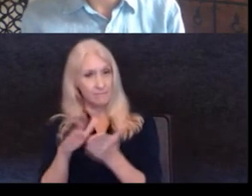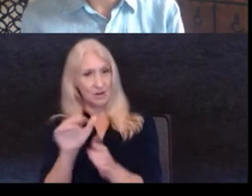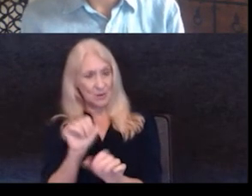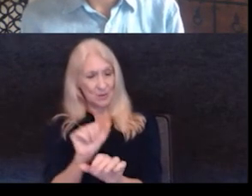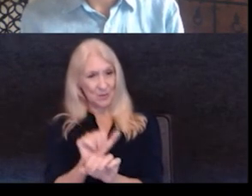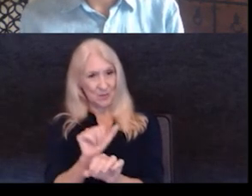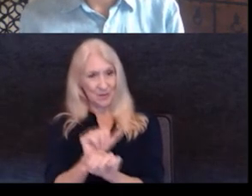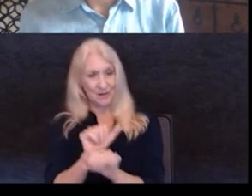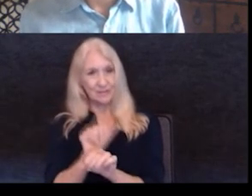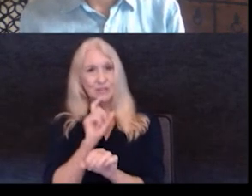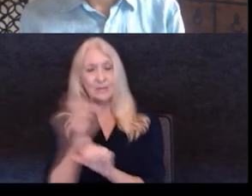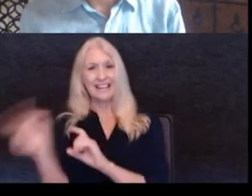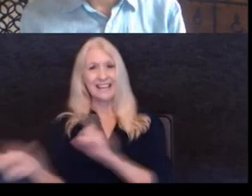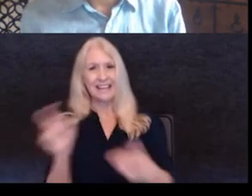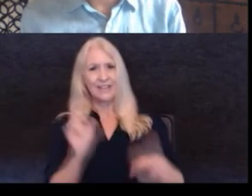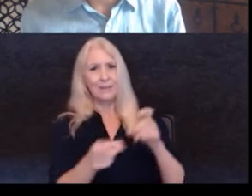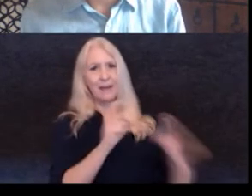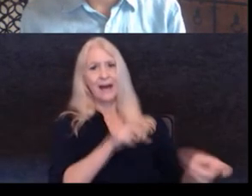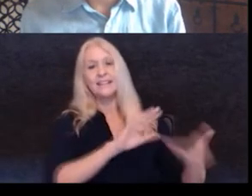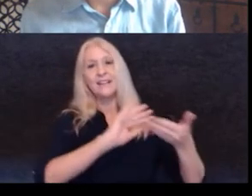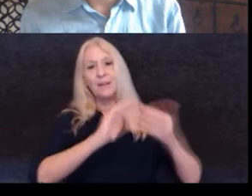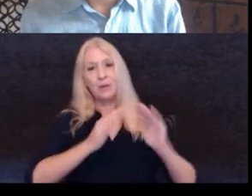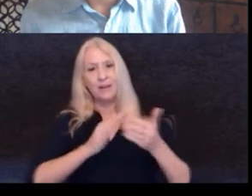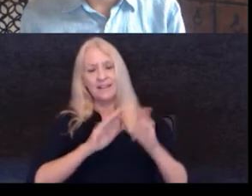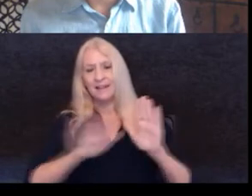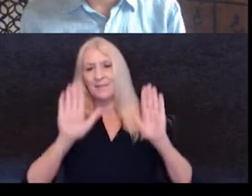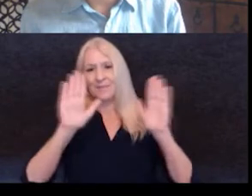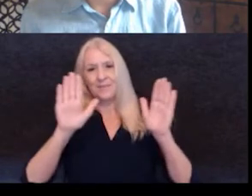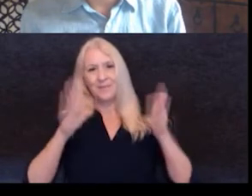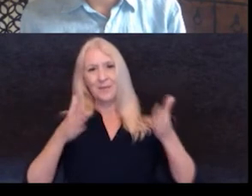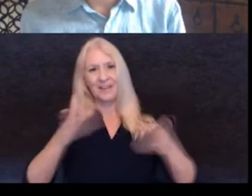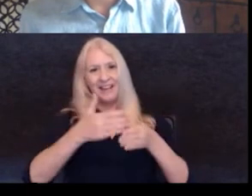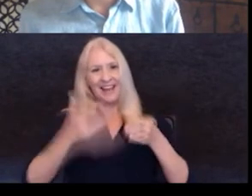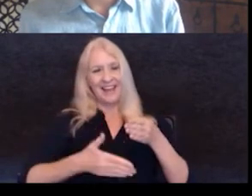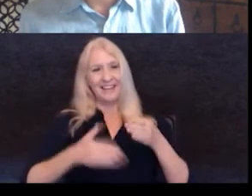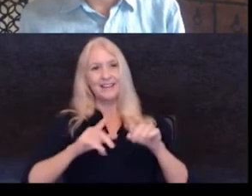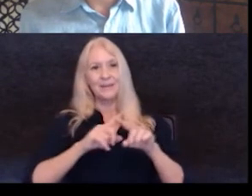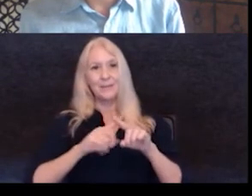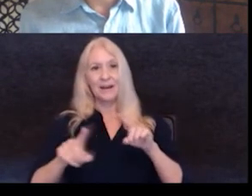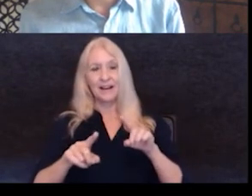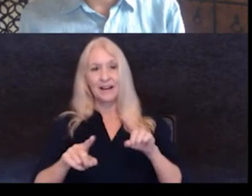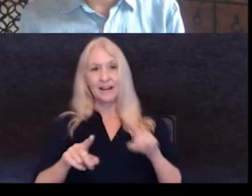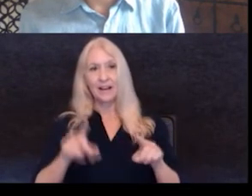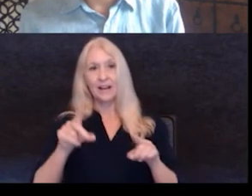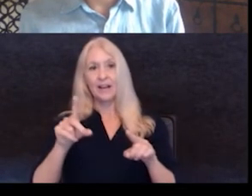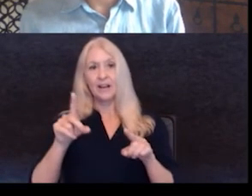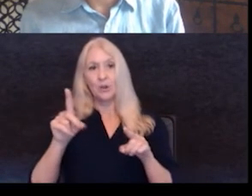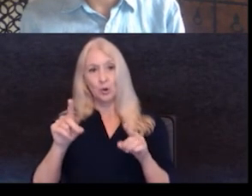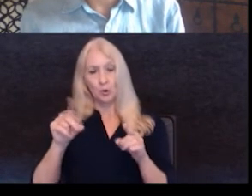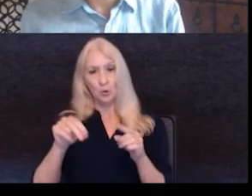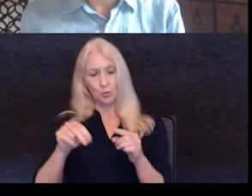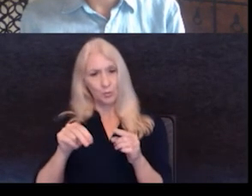is really giving back to the community. This is like just an amazing way to end and then bring everybody back. But apparently, so you do a project every year,